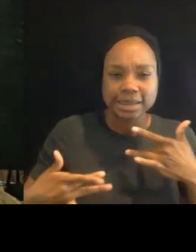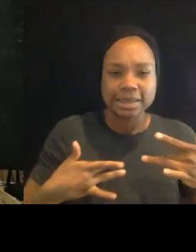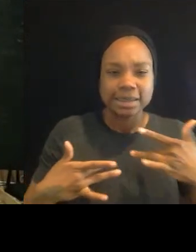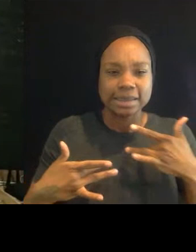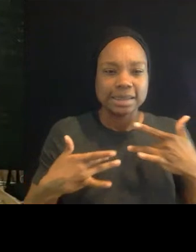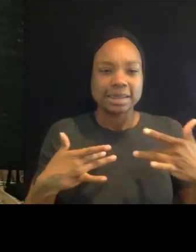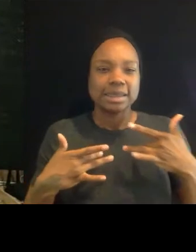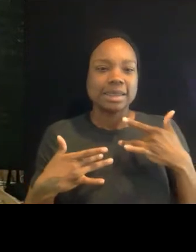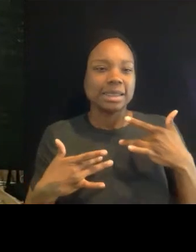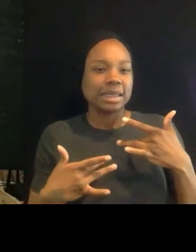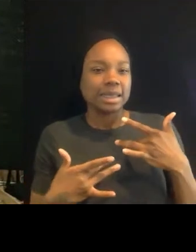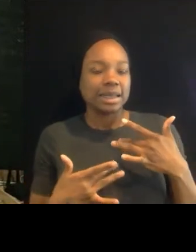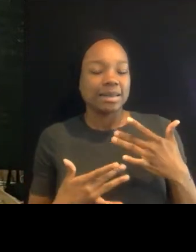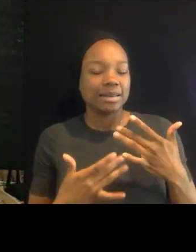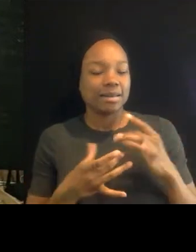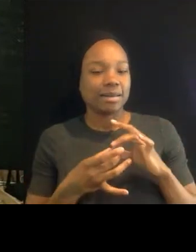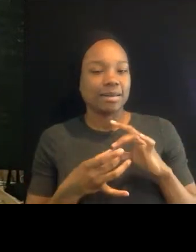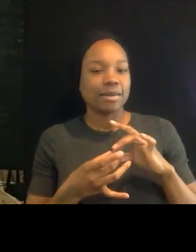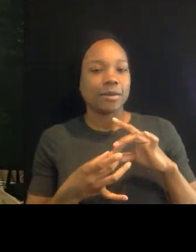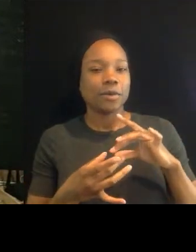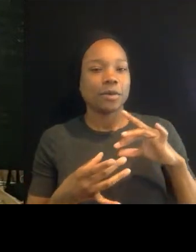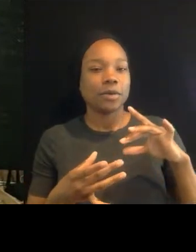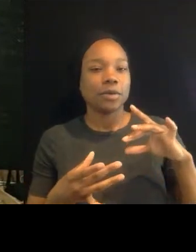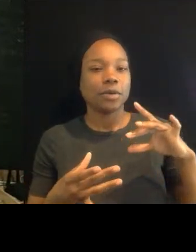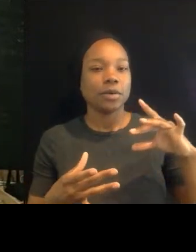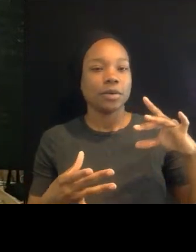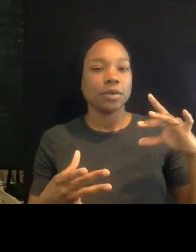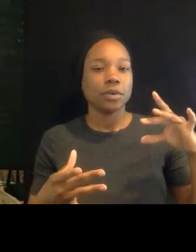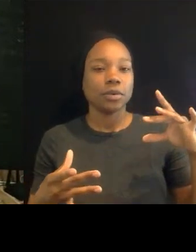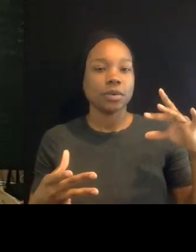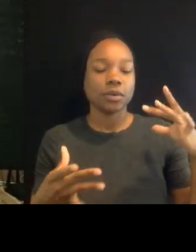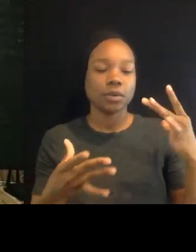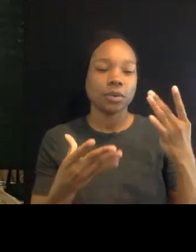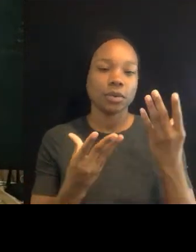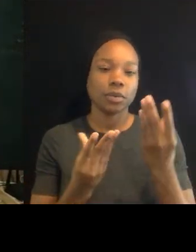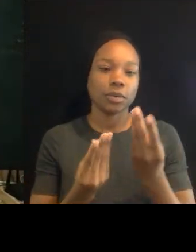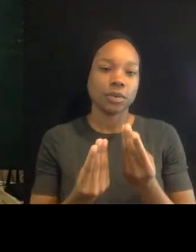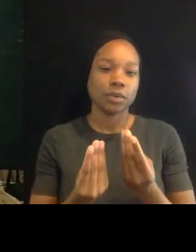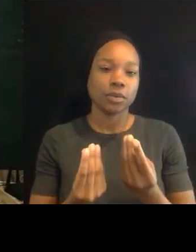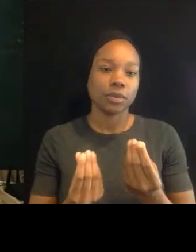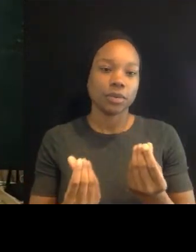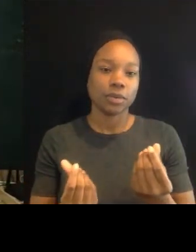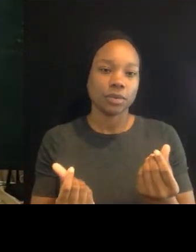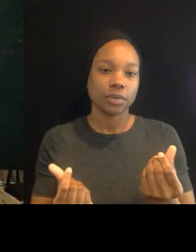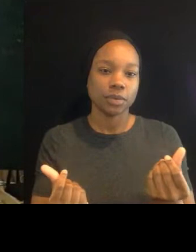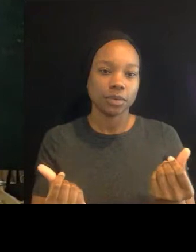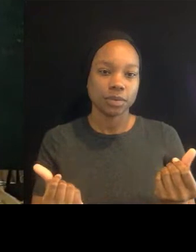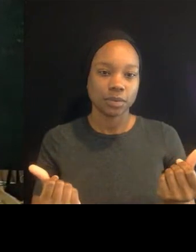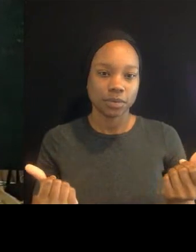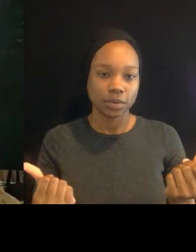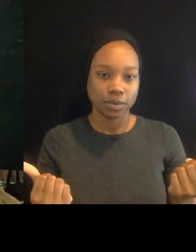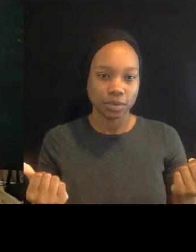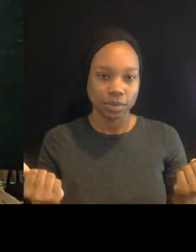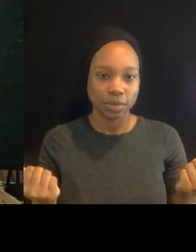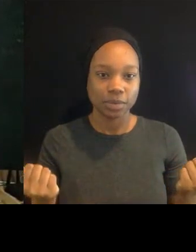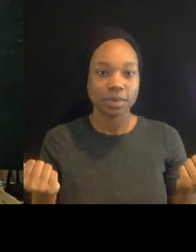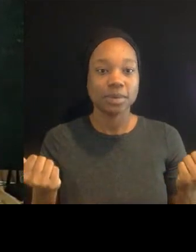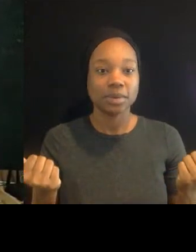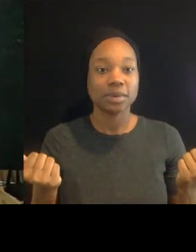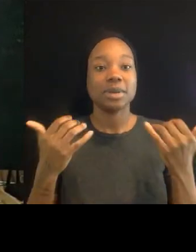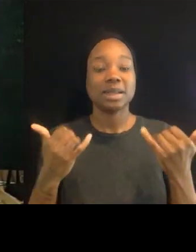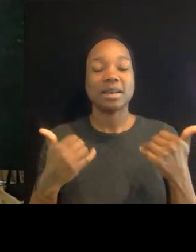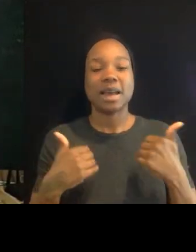lighter, melt away just a little bit, so that there's space for you to feel that breath.